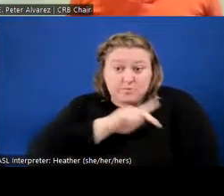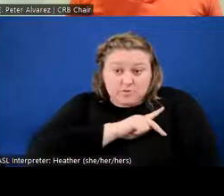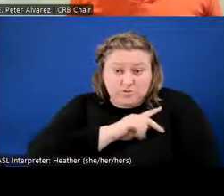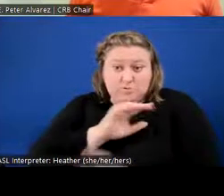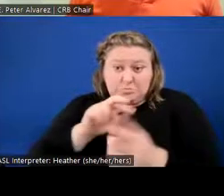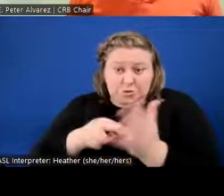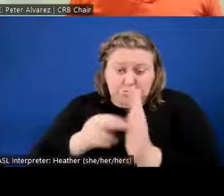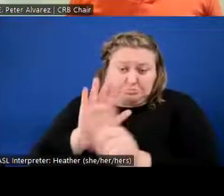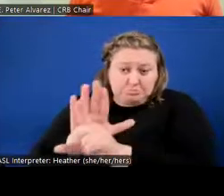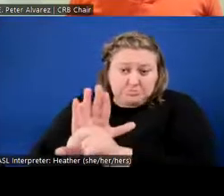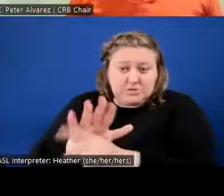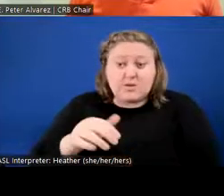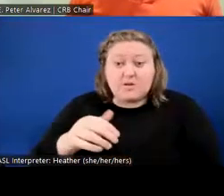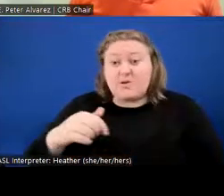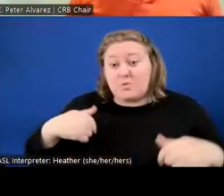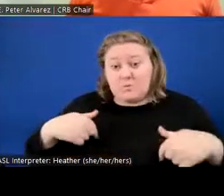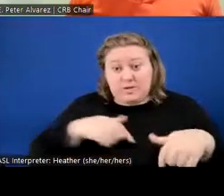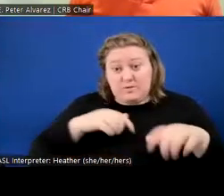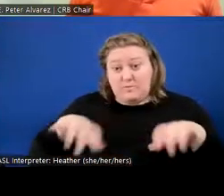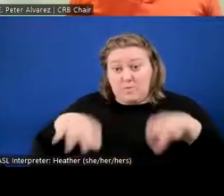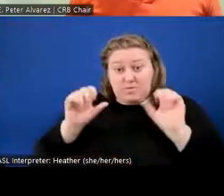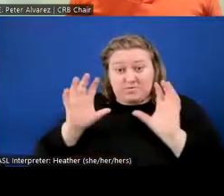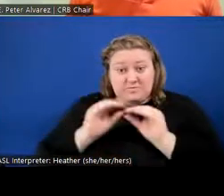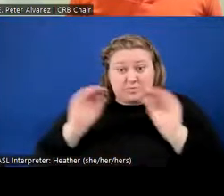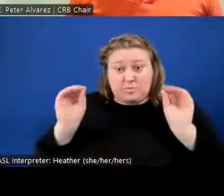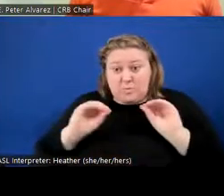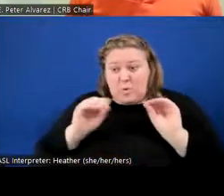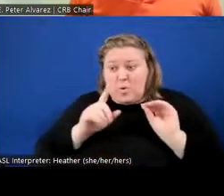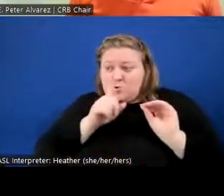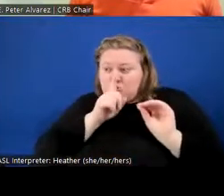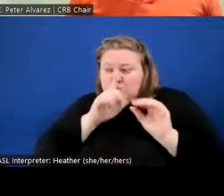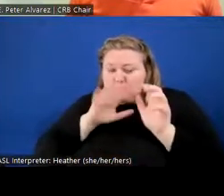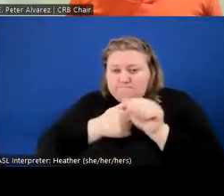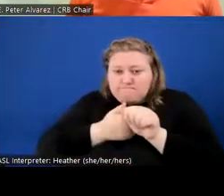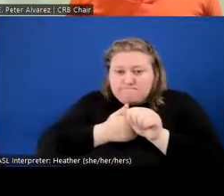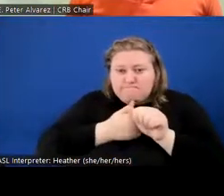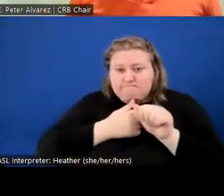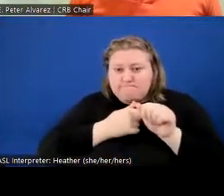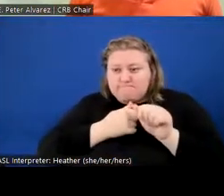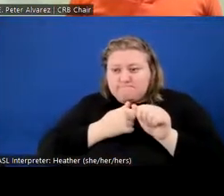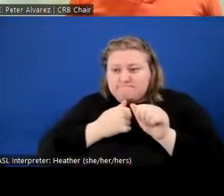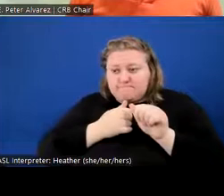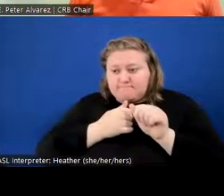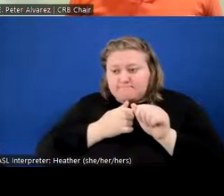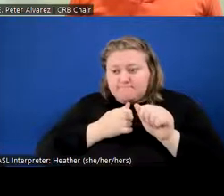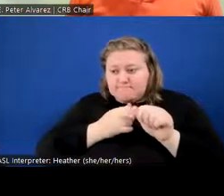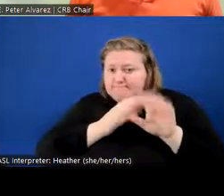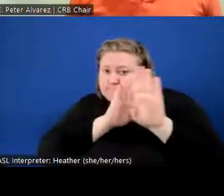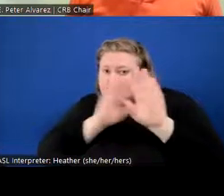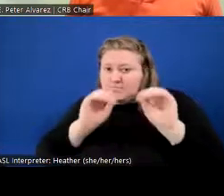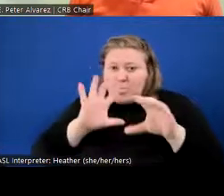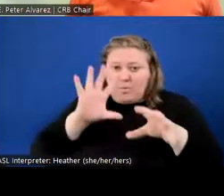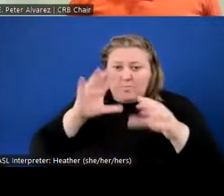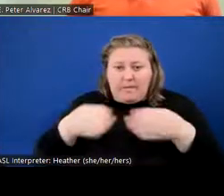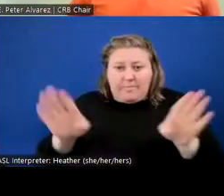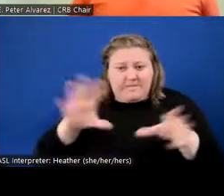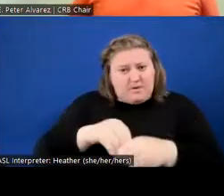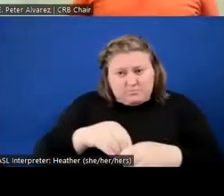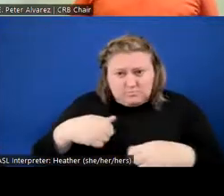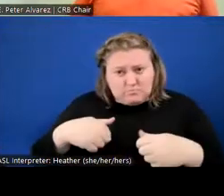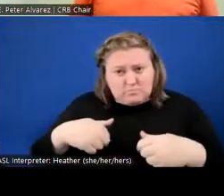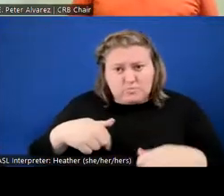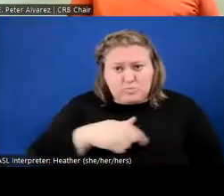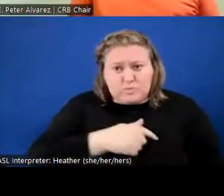meetings behind closed doors, and I want to make sure that we, we don't keep that. Um, we